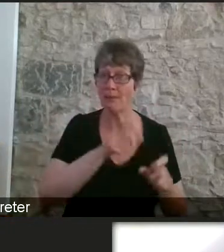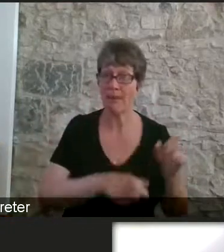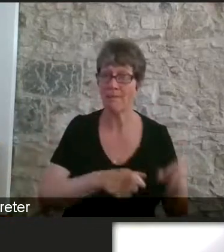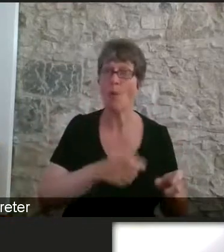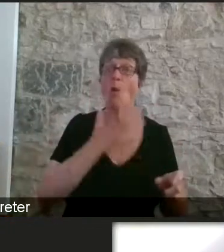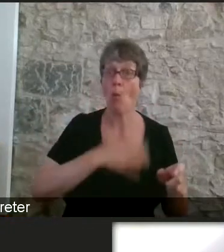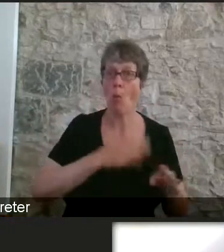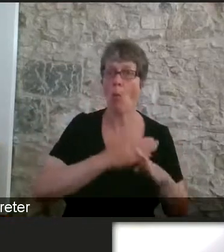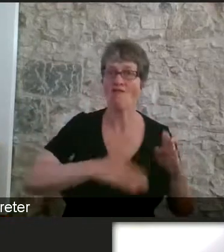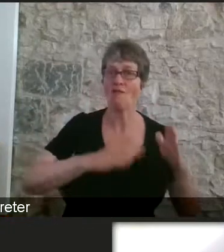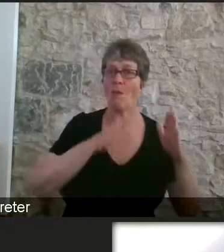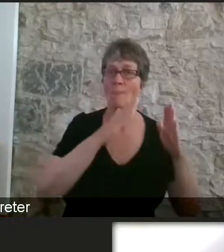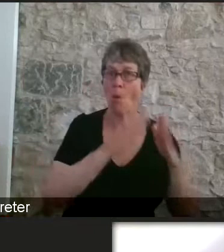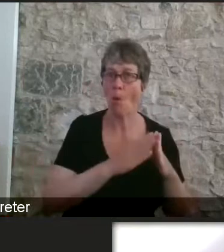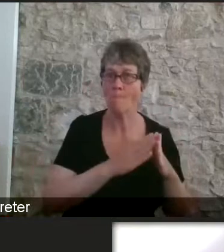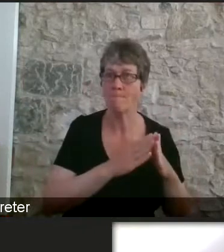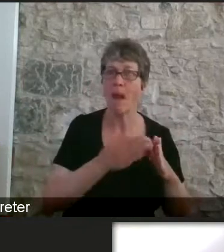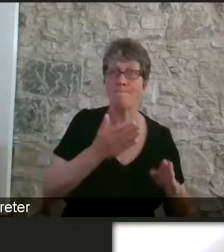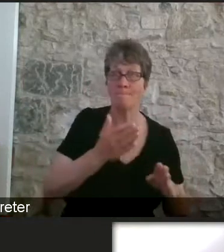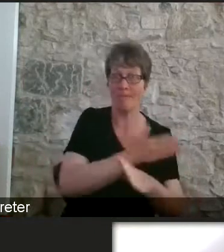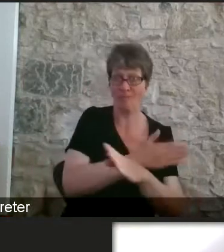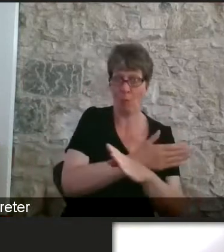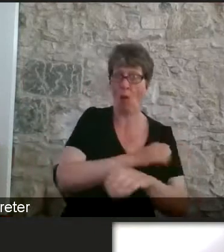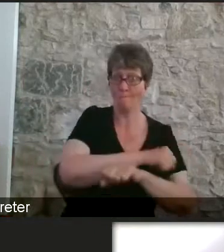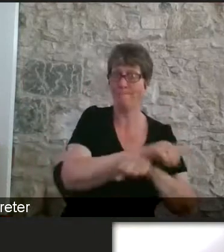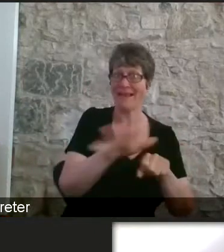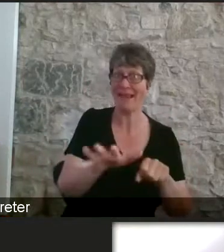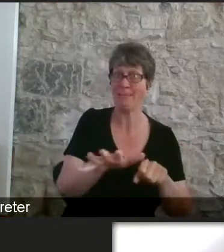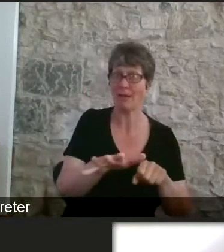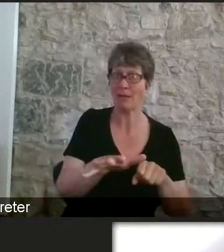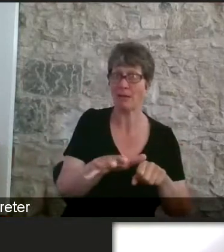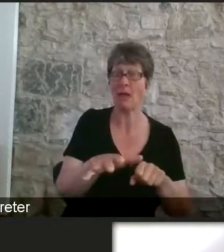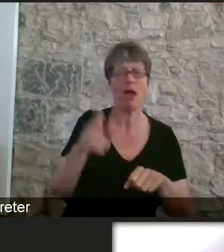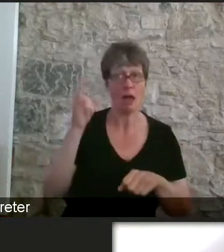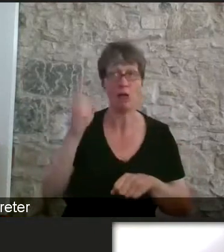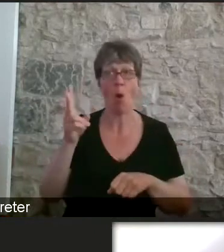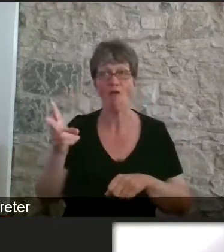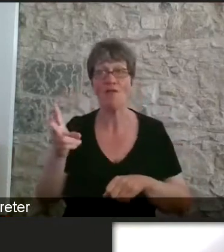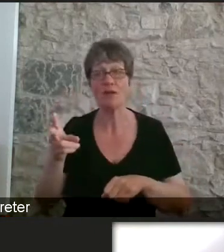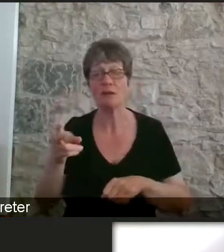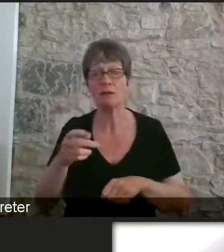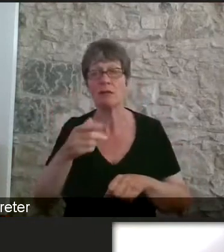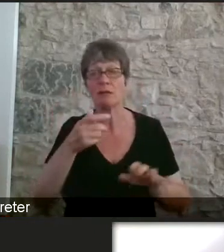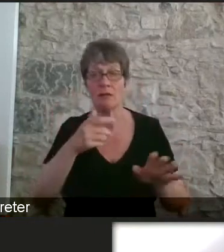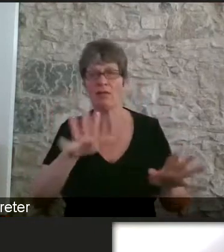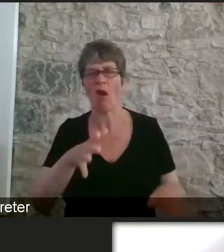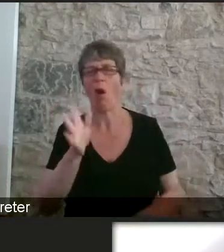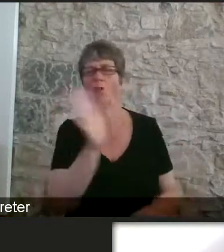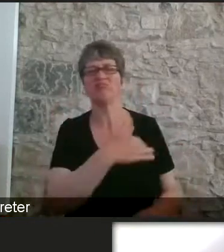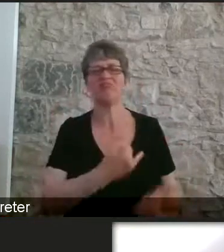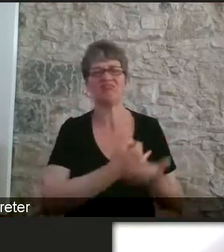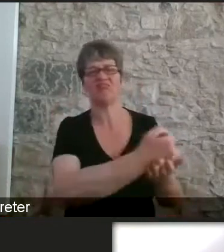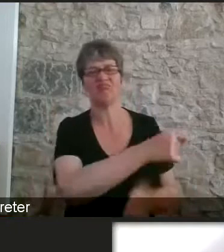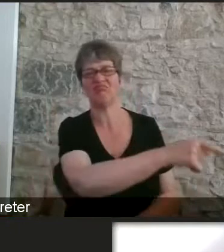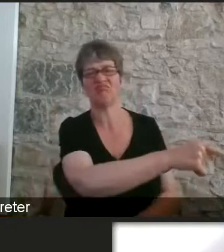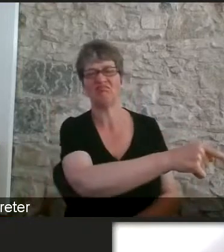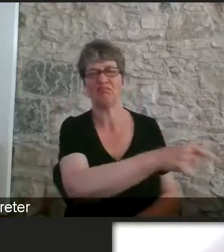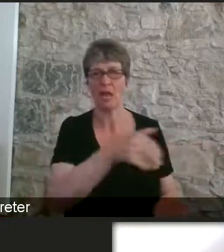reasonable adjustment and was often refused for reasons the the pandemic has proved not to be